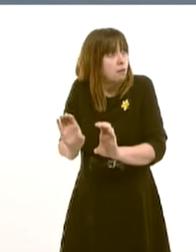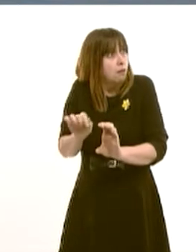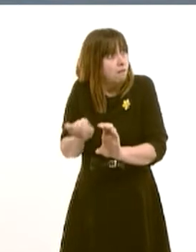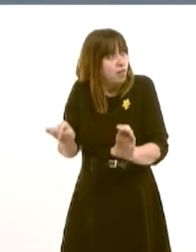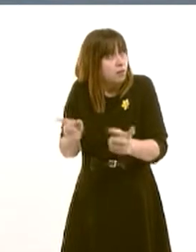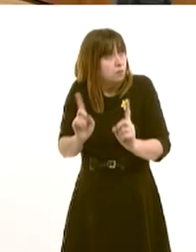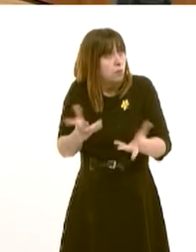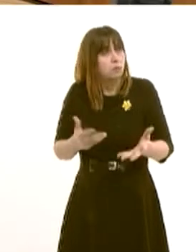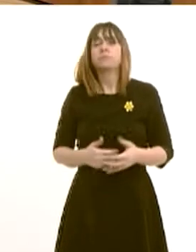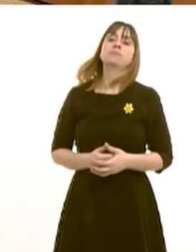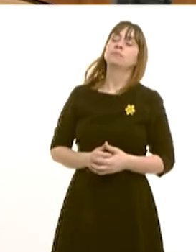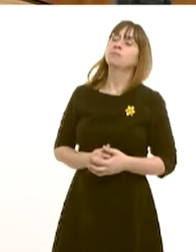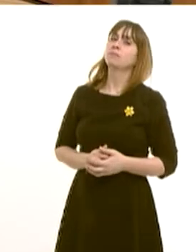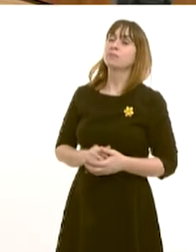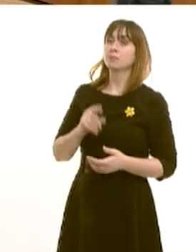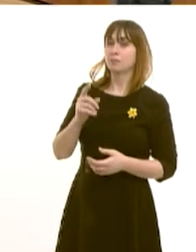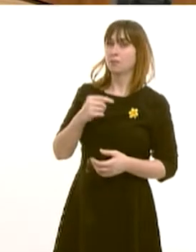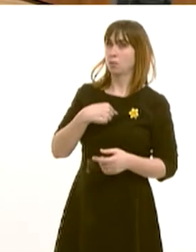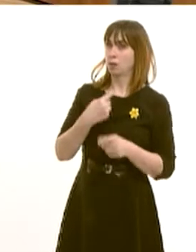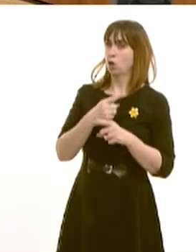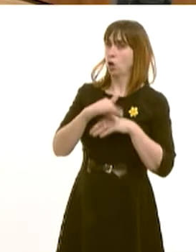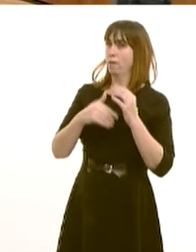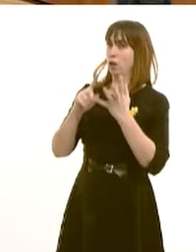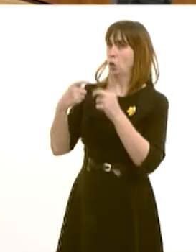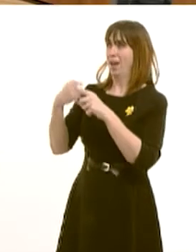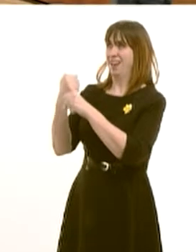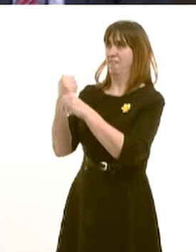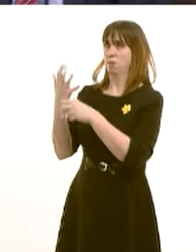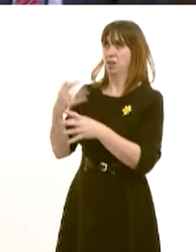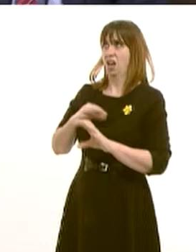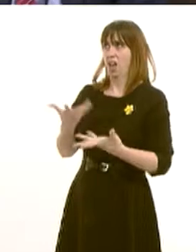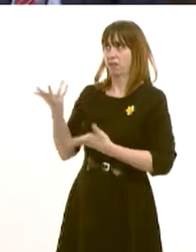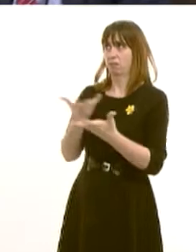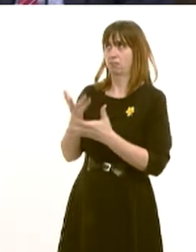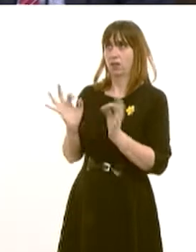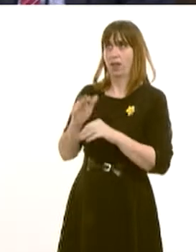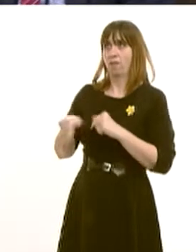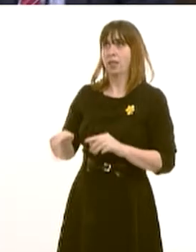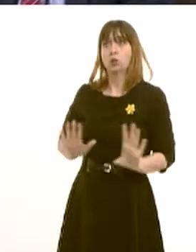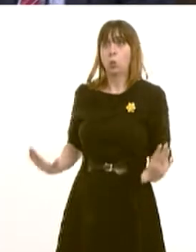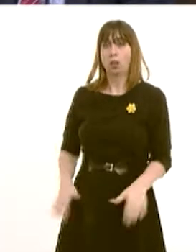of this? Well, given the fact that the questions about the discussions with the UK government, I've had no discussions with the UK government on this point.